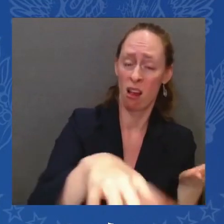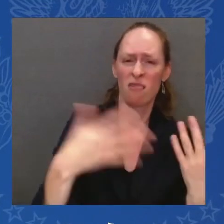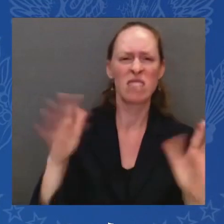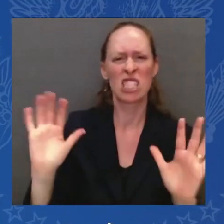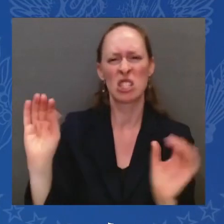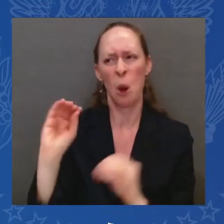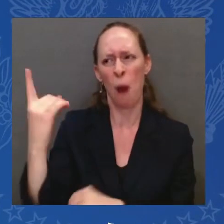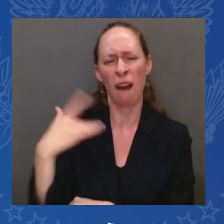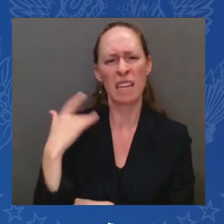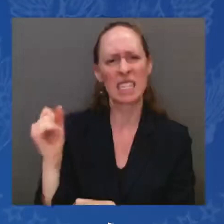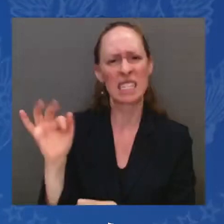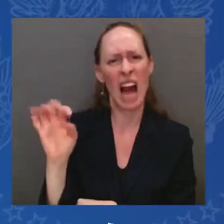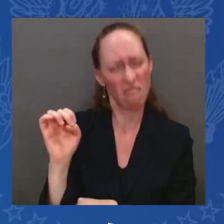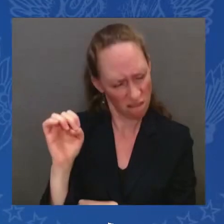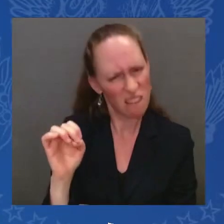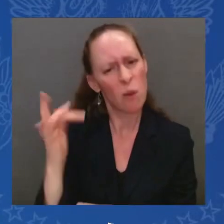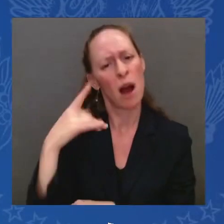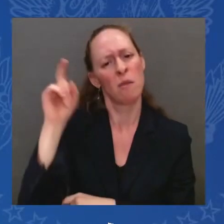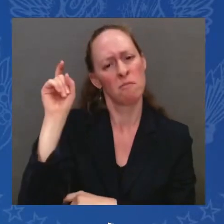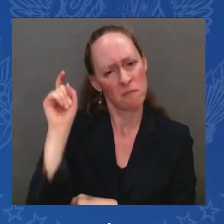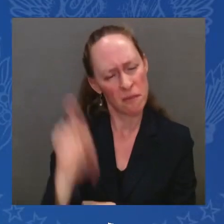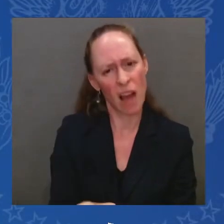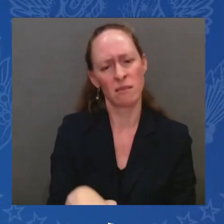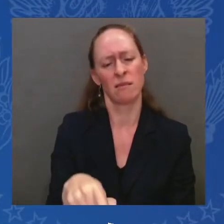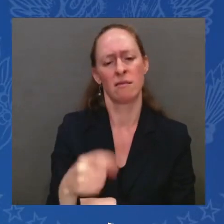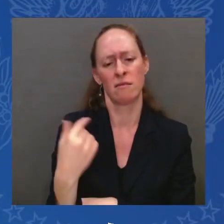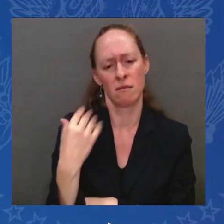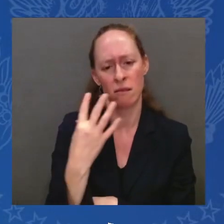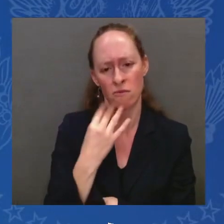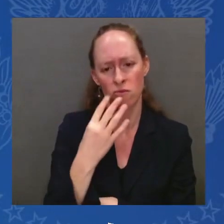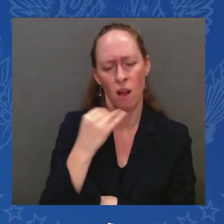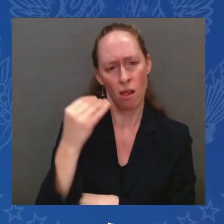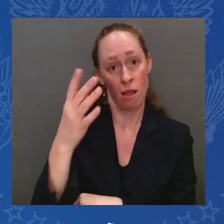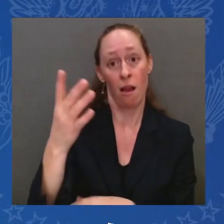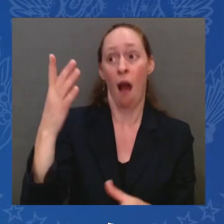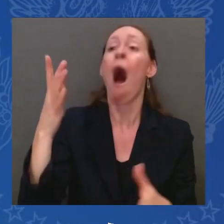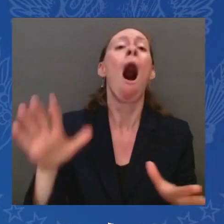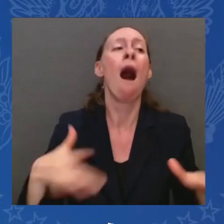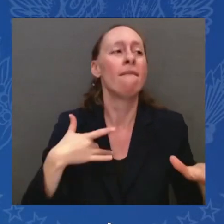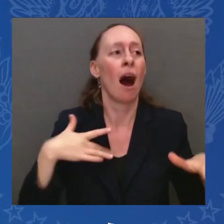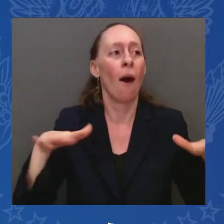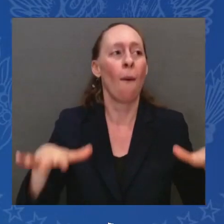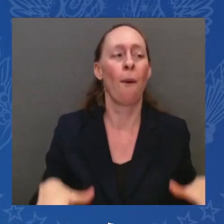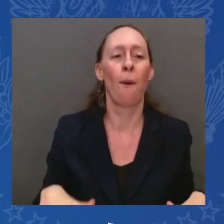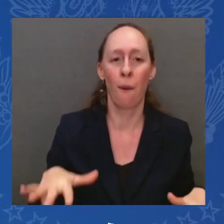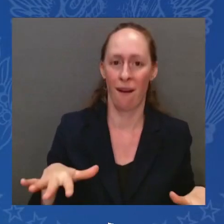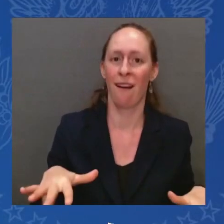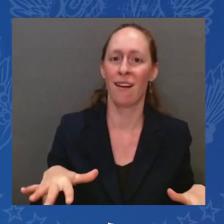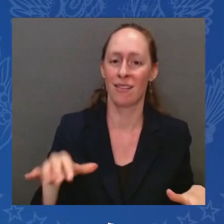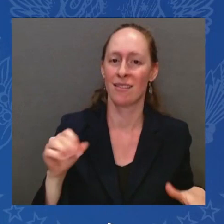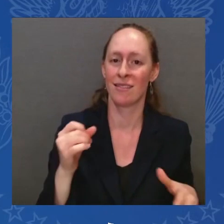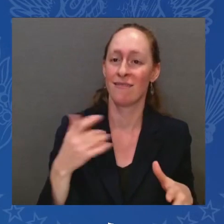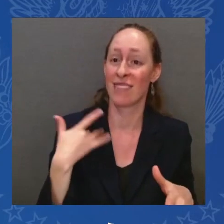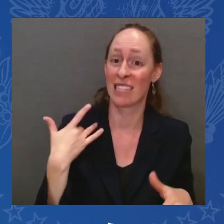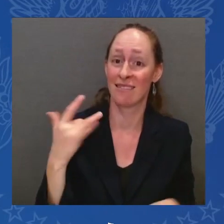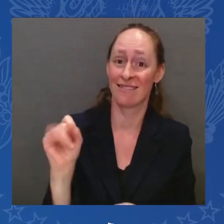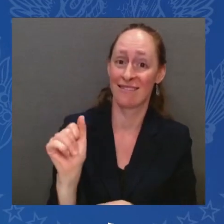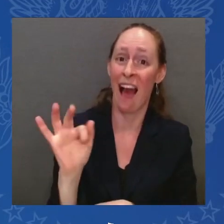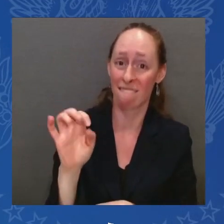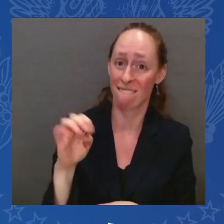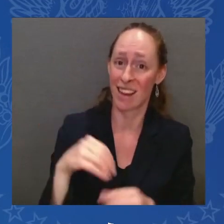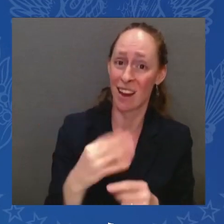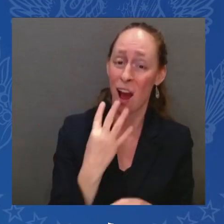And folks, because of you, and I mean this sincerely, because you're speaking up, because of the intensity and the